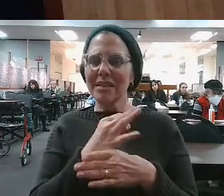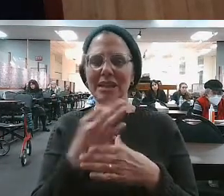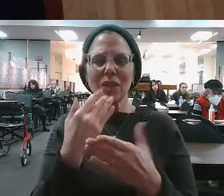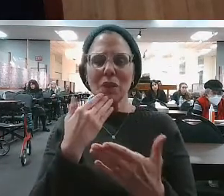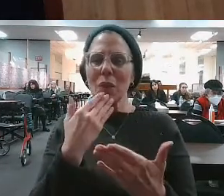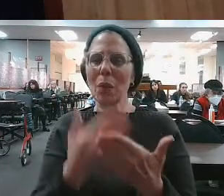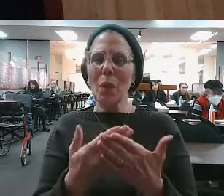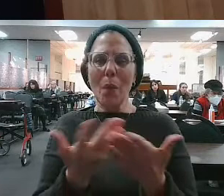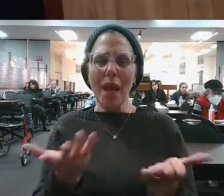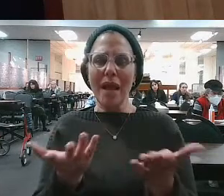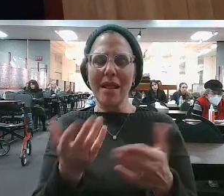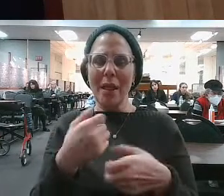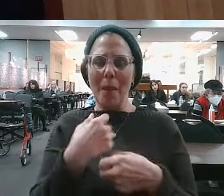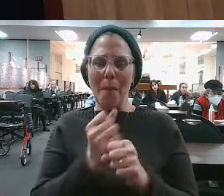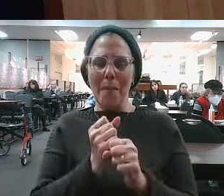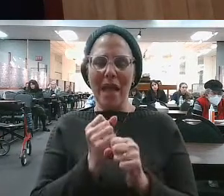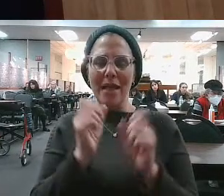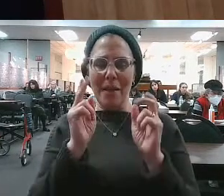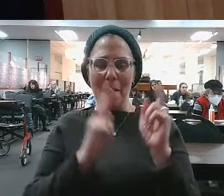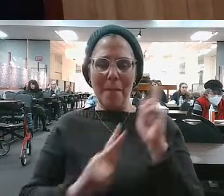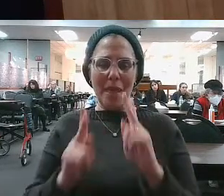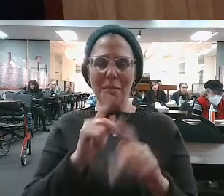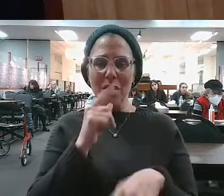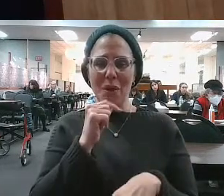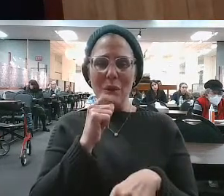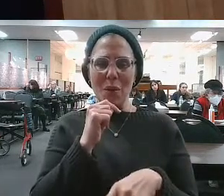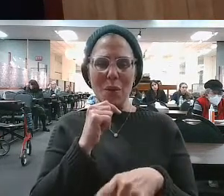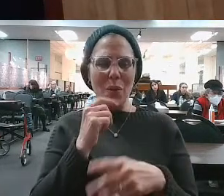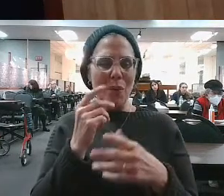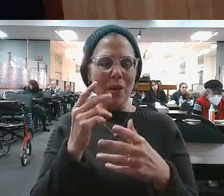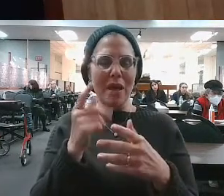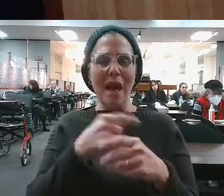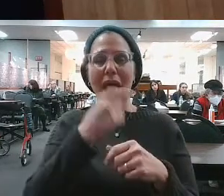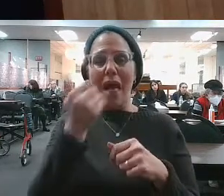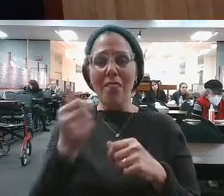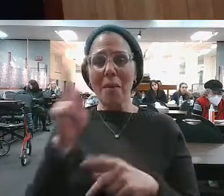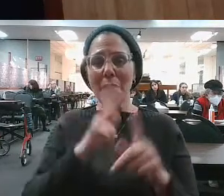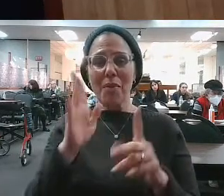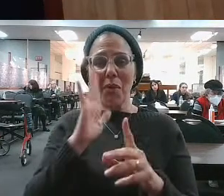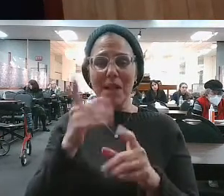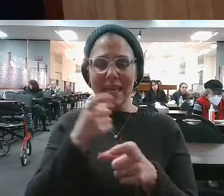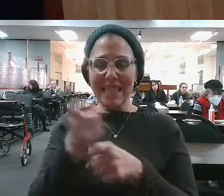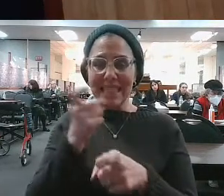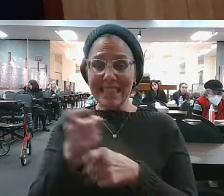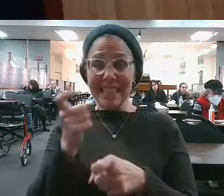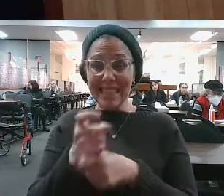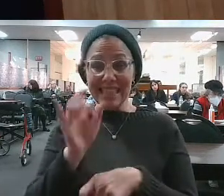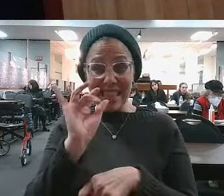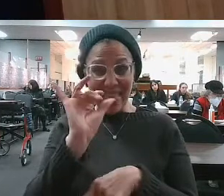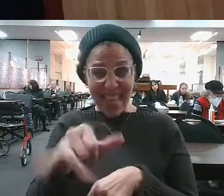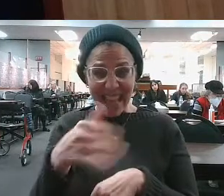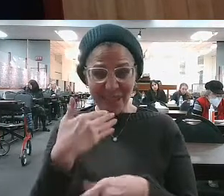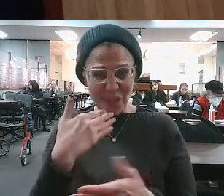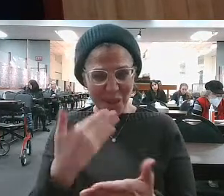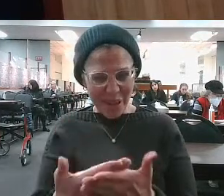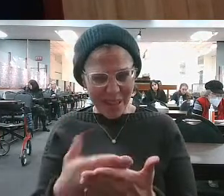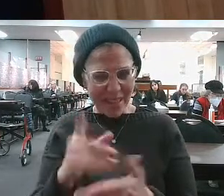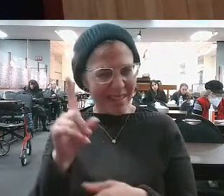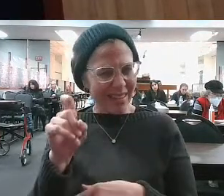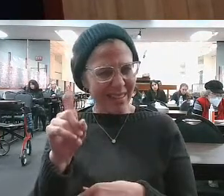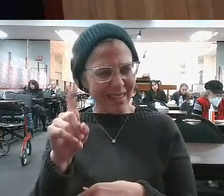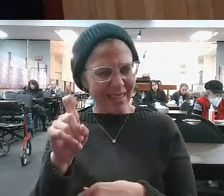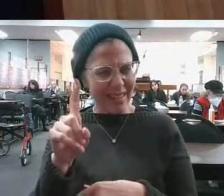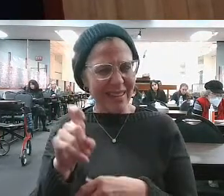normal society. You make a person who other people, unfortunately, make fun of and degrade. This is good. This is good. This